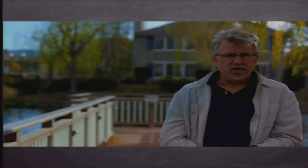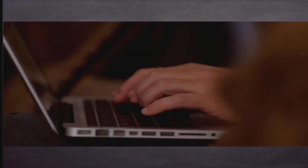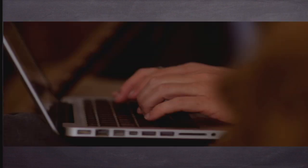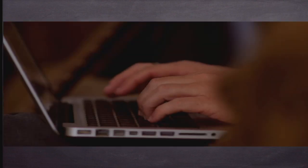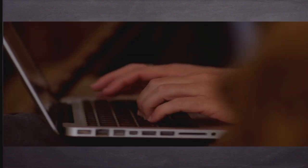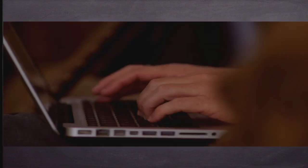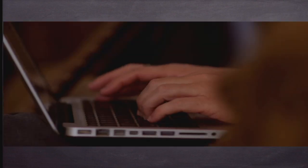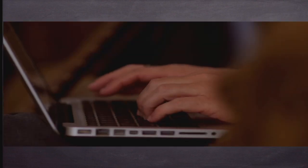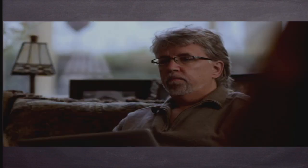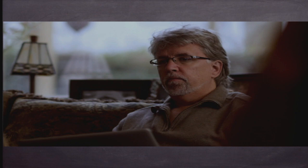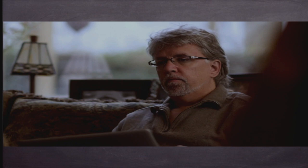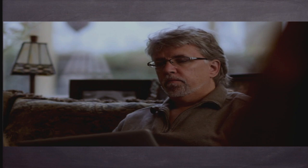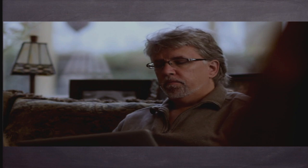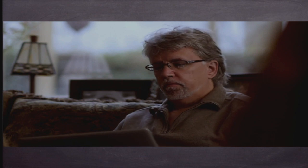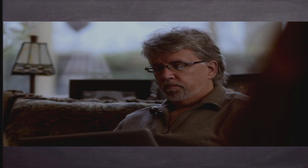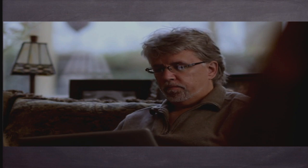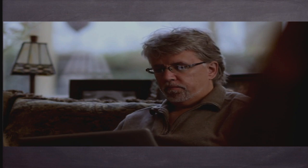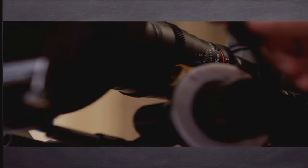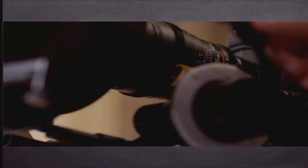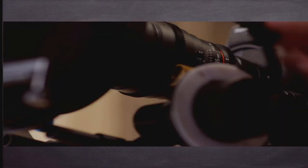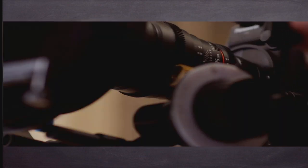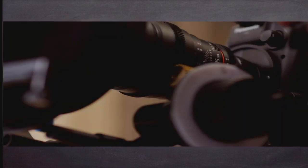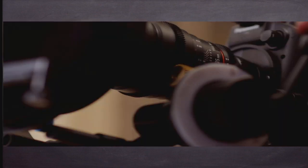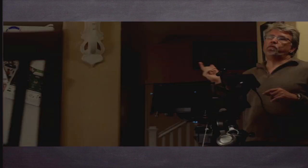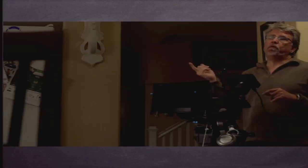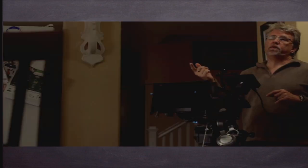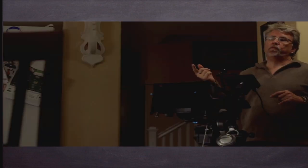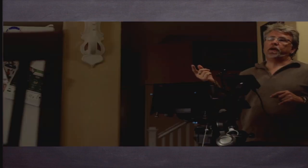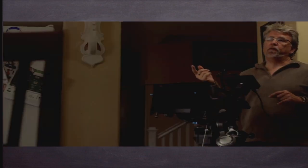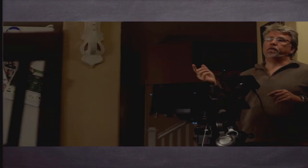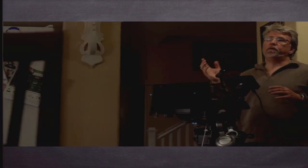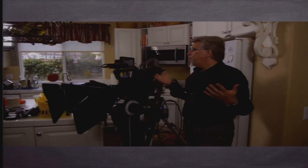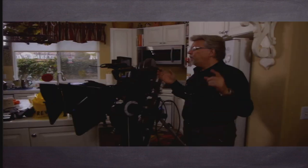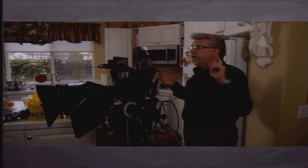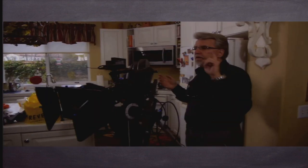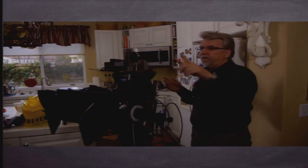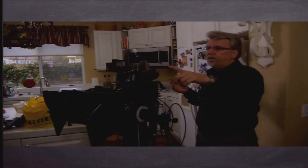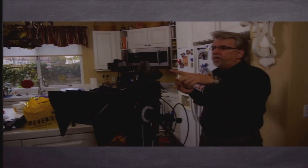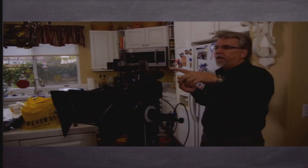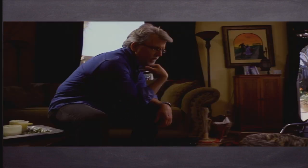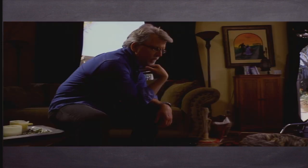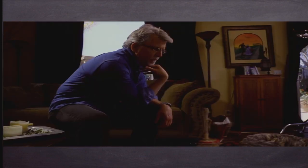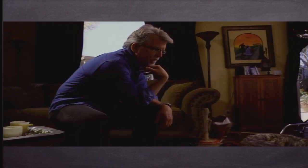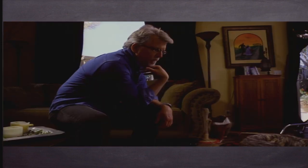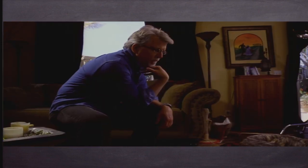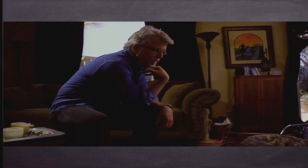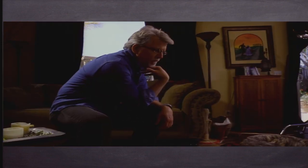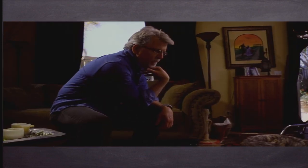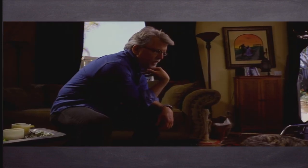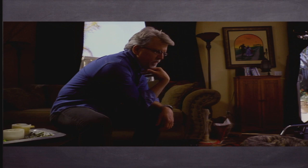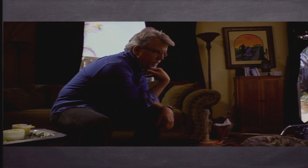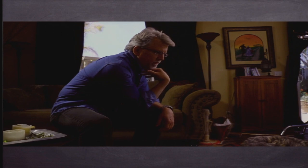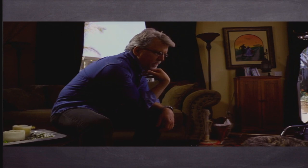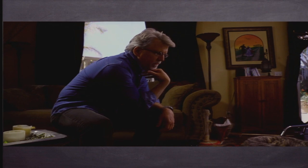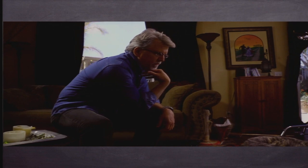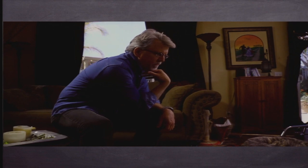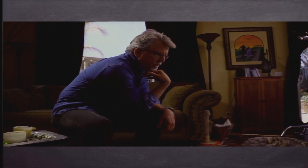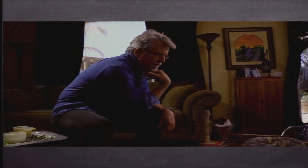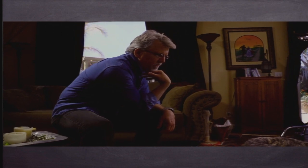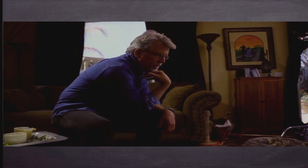Dalton. I'm a writer. I'm a director. I'm a rational human being.